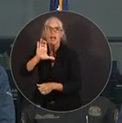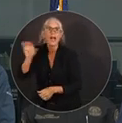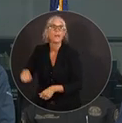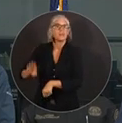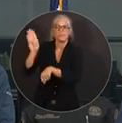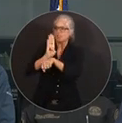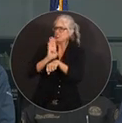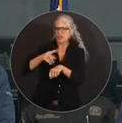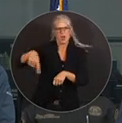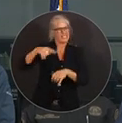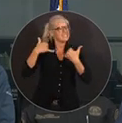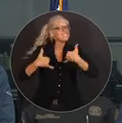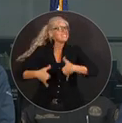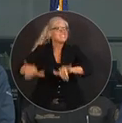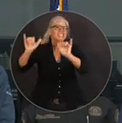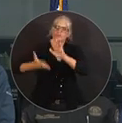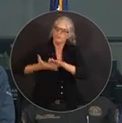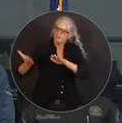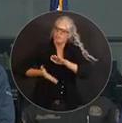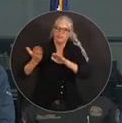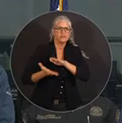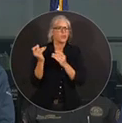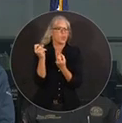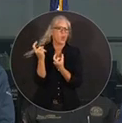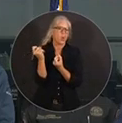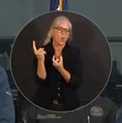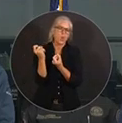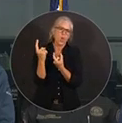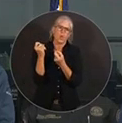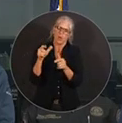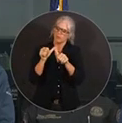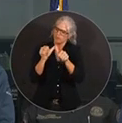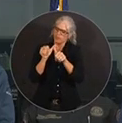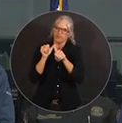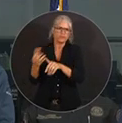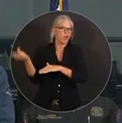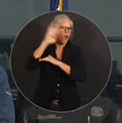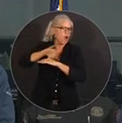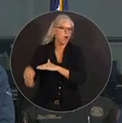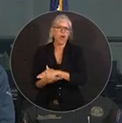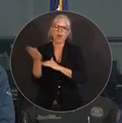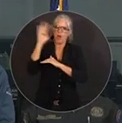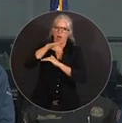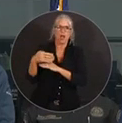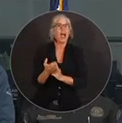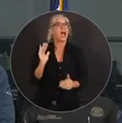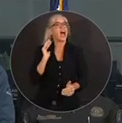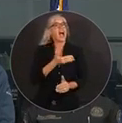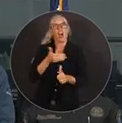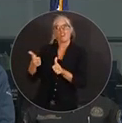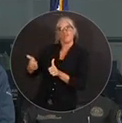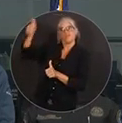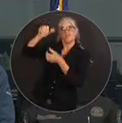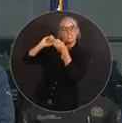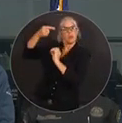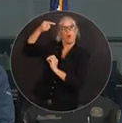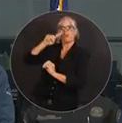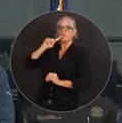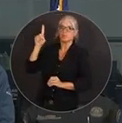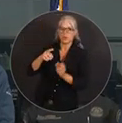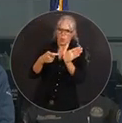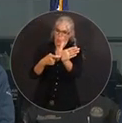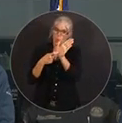mission. Our folks are going to continue to work 24-7. Our executive order requires the landfills to be open